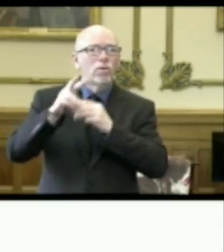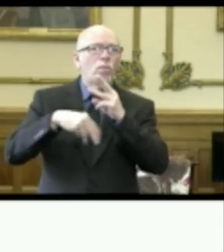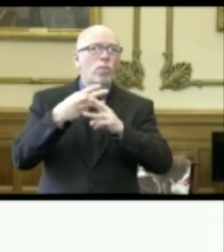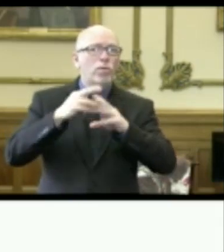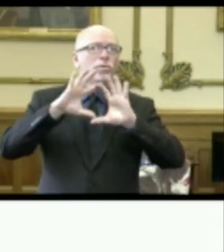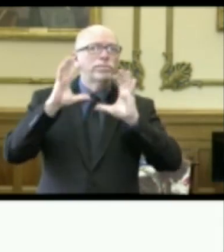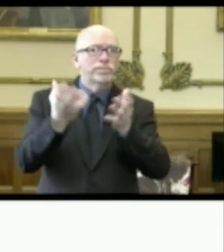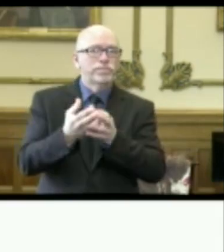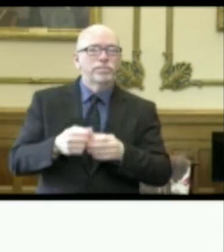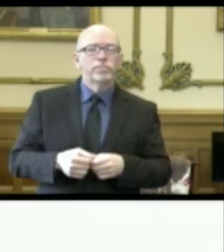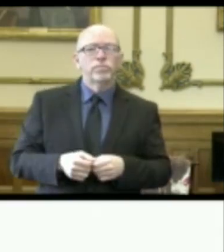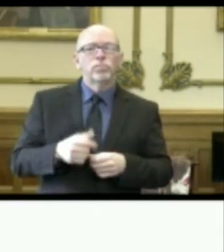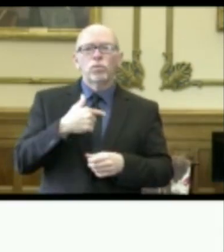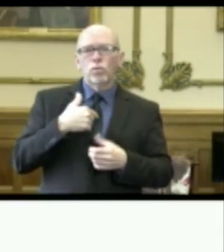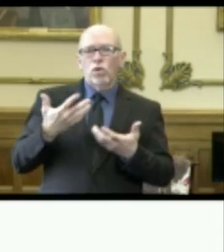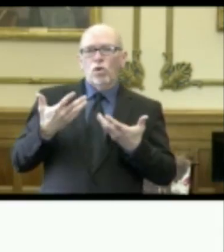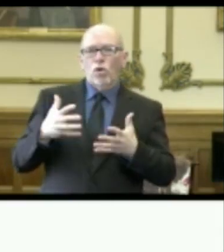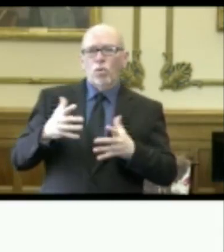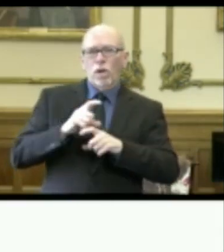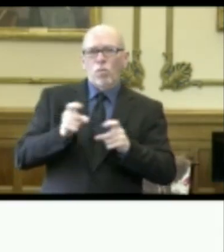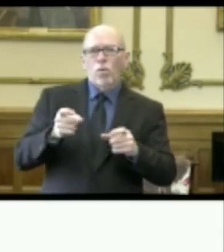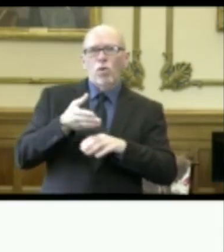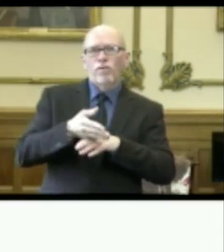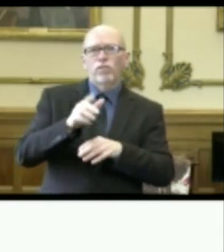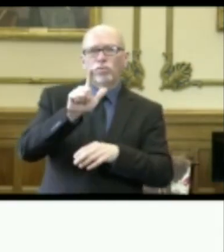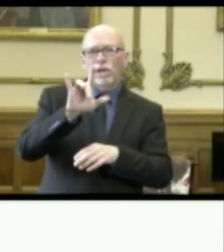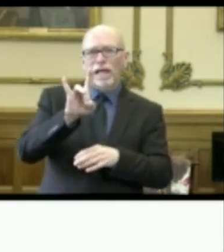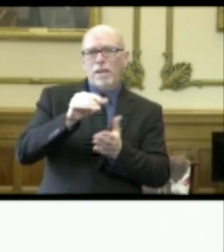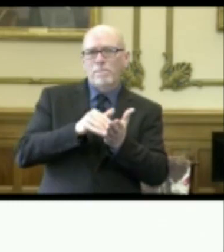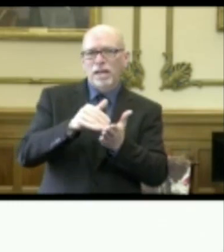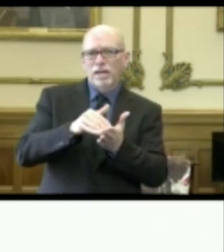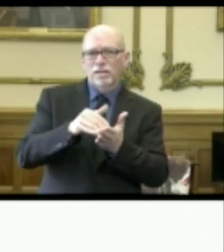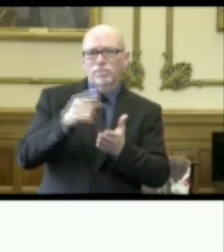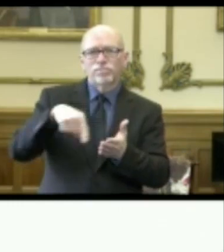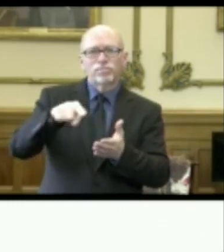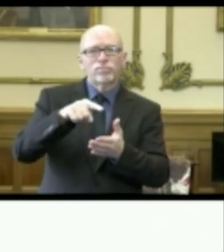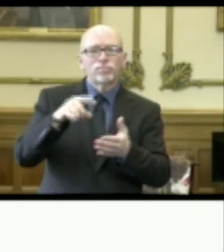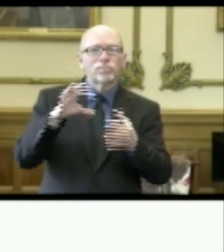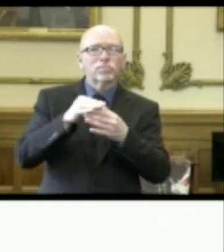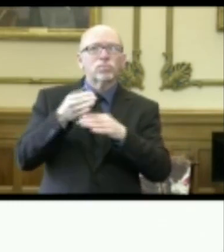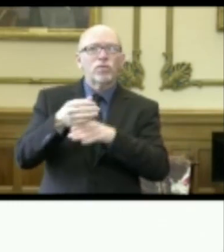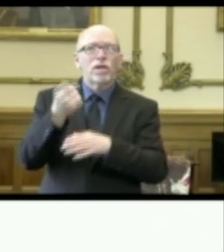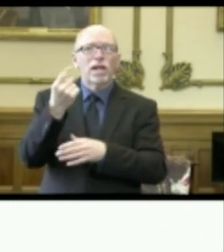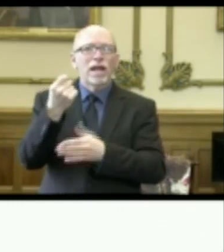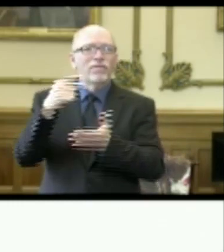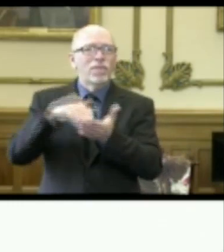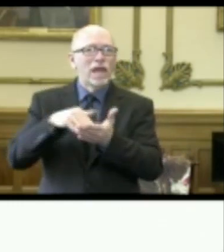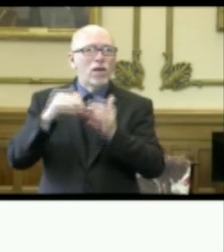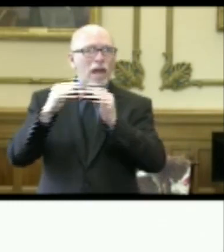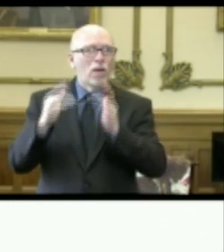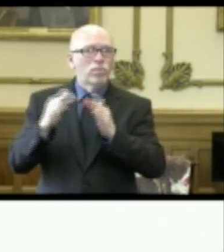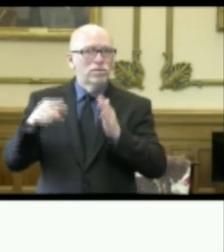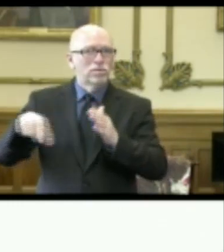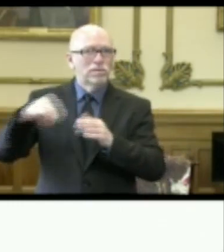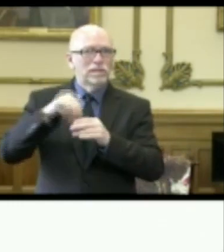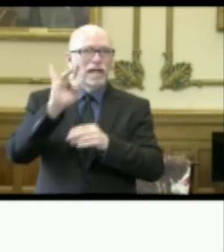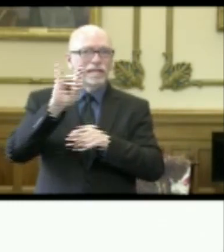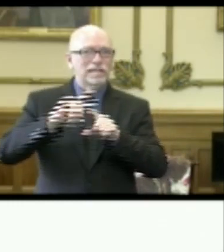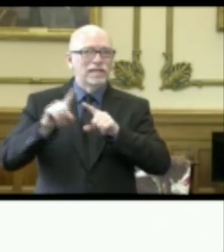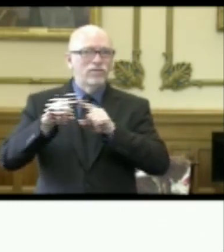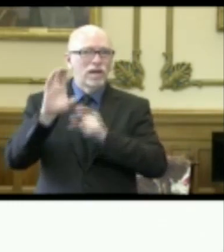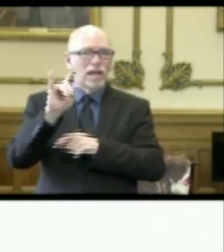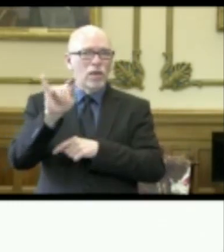We have already awarded over $28 million to connect over 11,000 households in 18 counties.